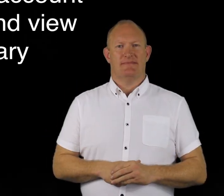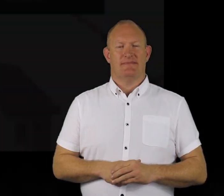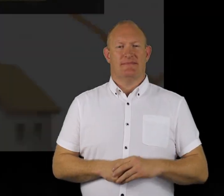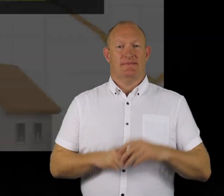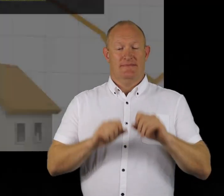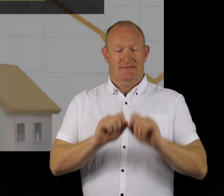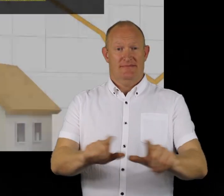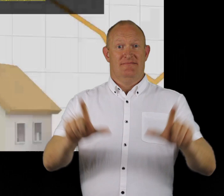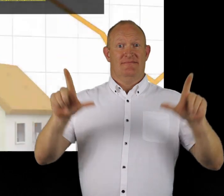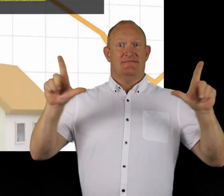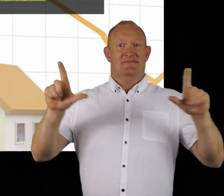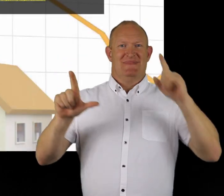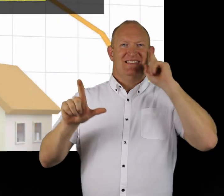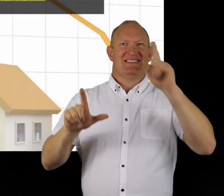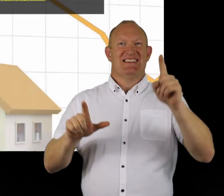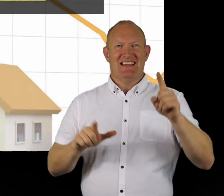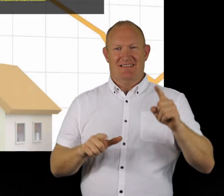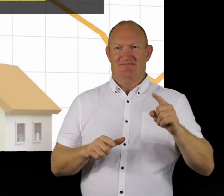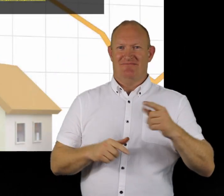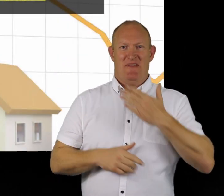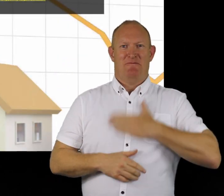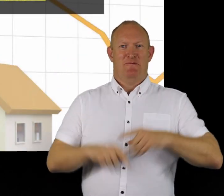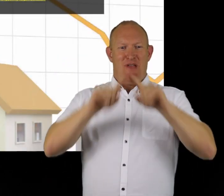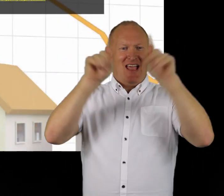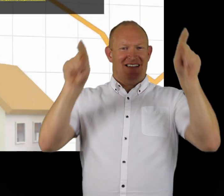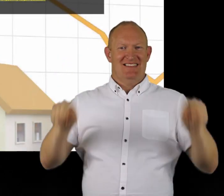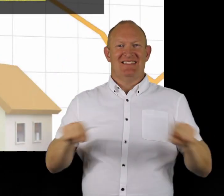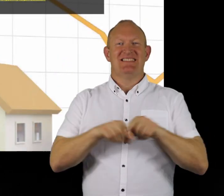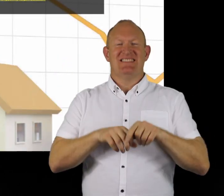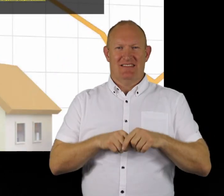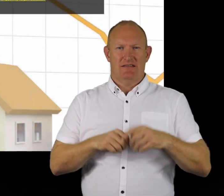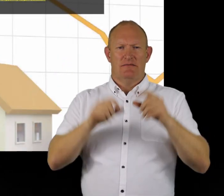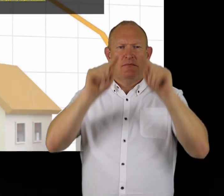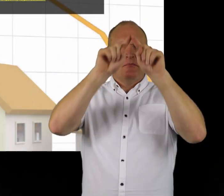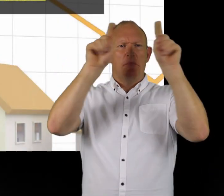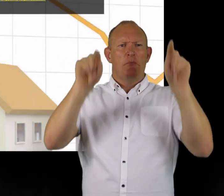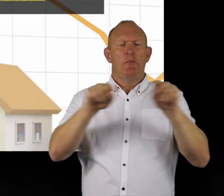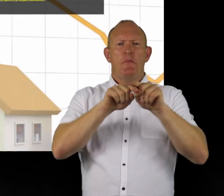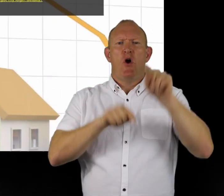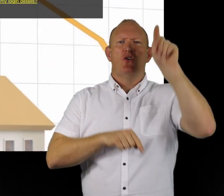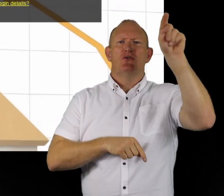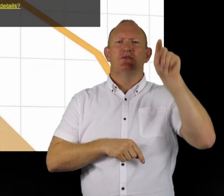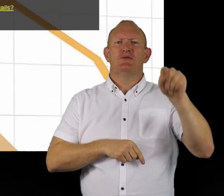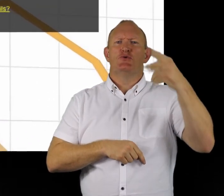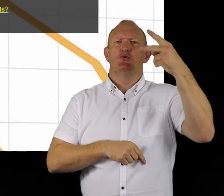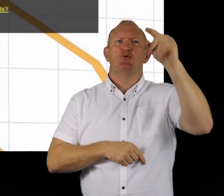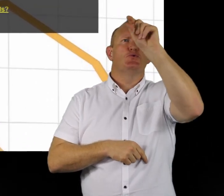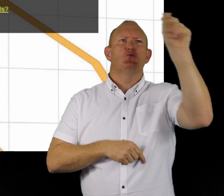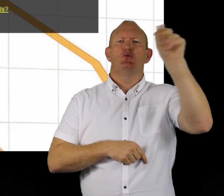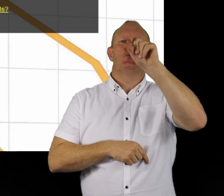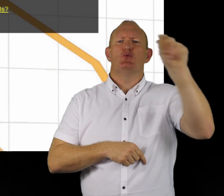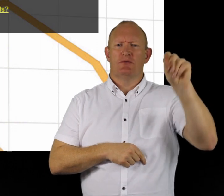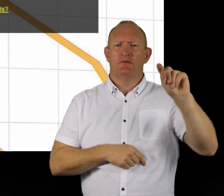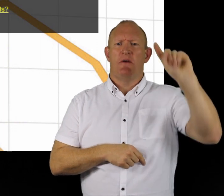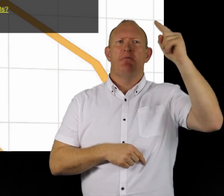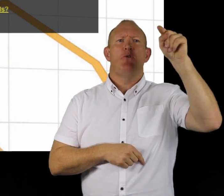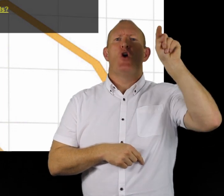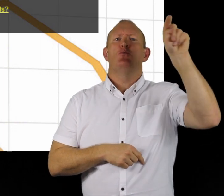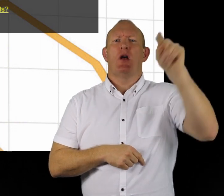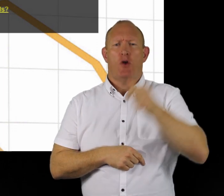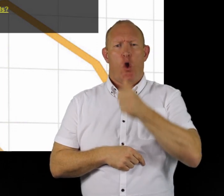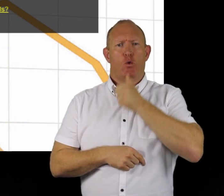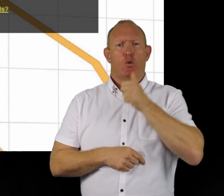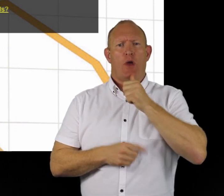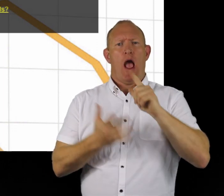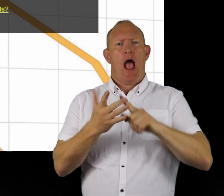summary. Before you start make sure that you have your user ID which is your housing